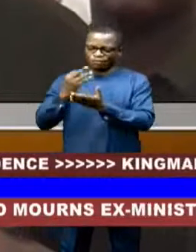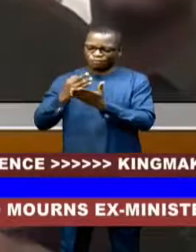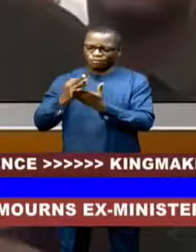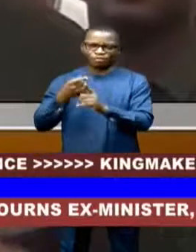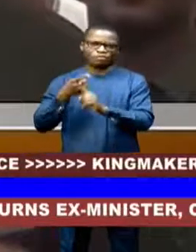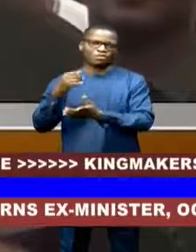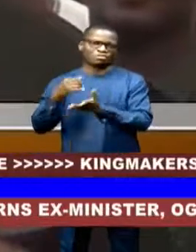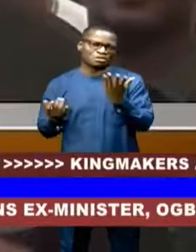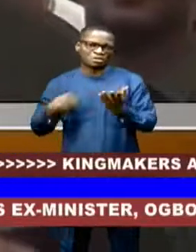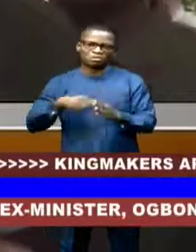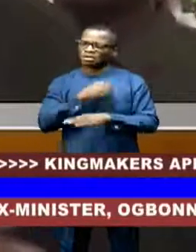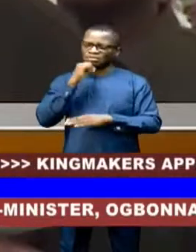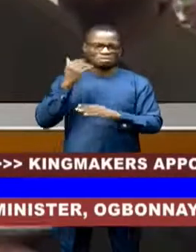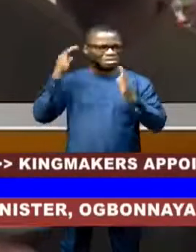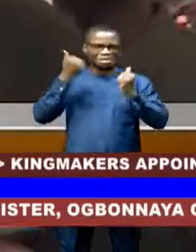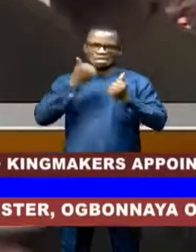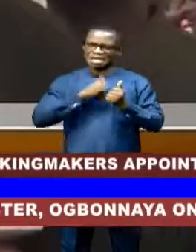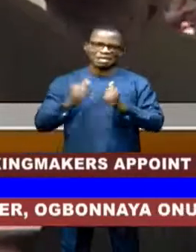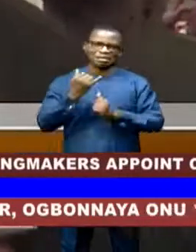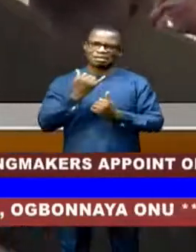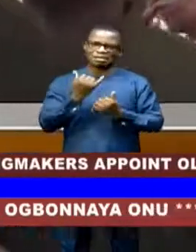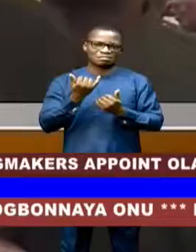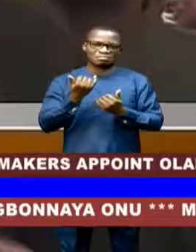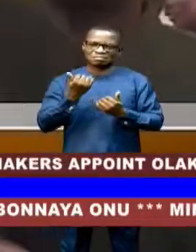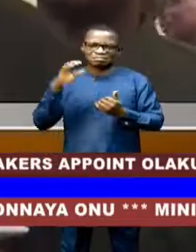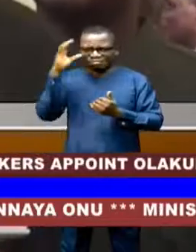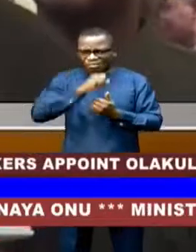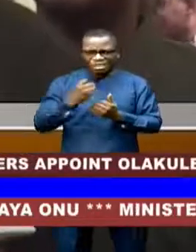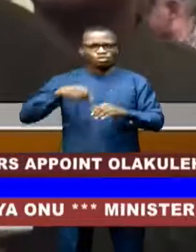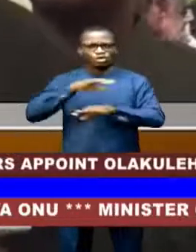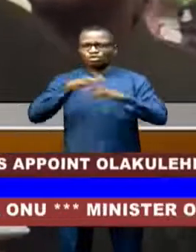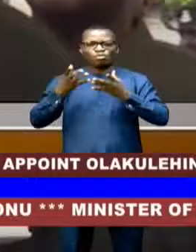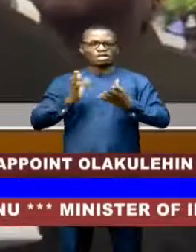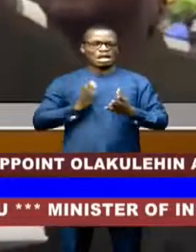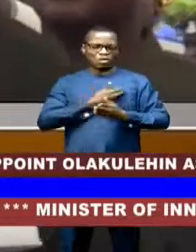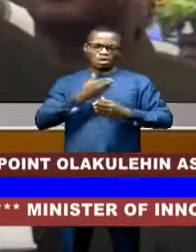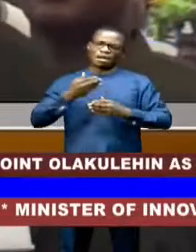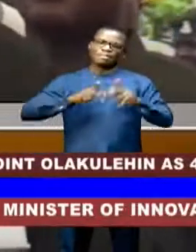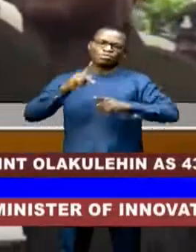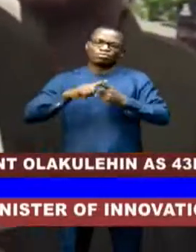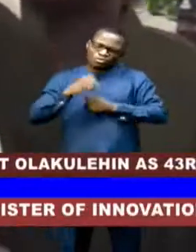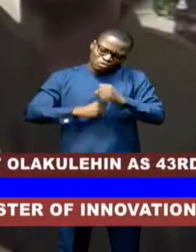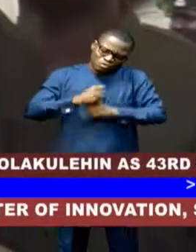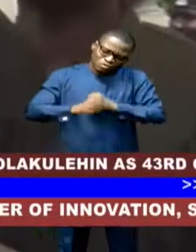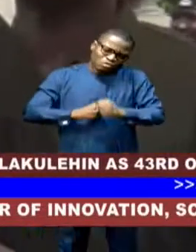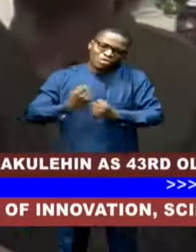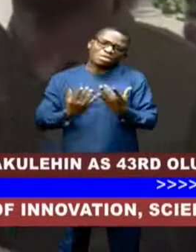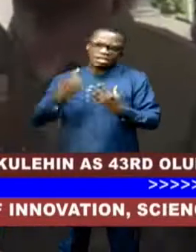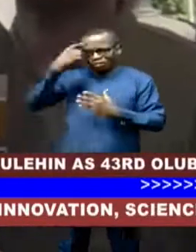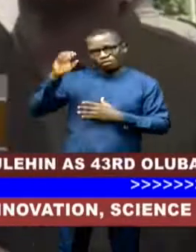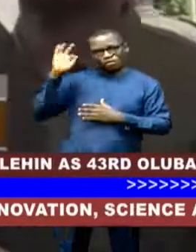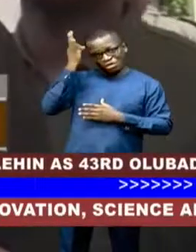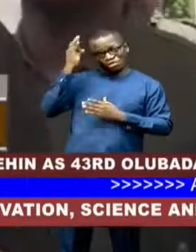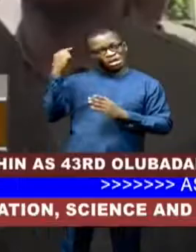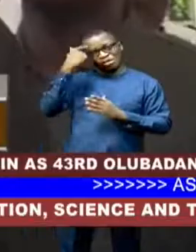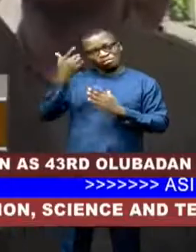unnecessary variation. So what we have decided to do, we cannot let our people suffer in the name of waiting for federal government intervention. So as a state, and